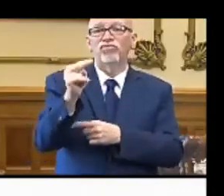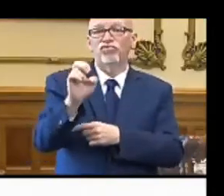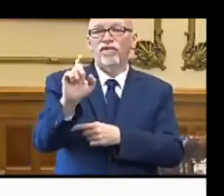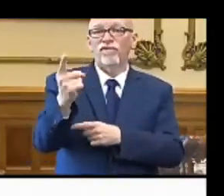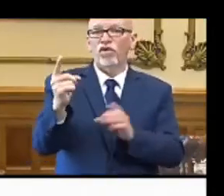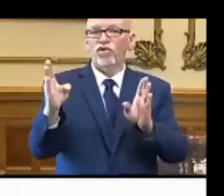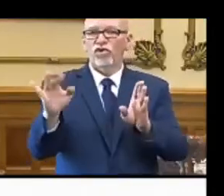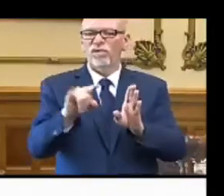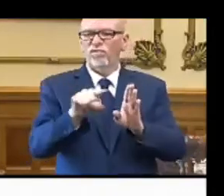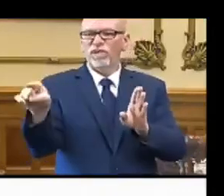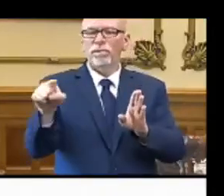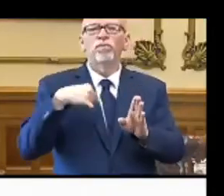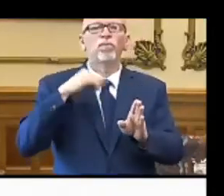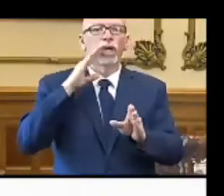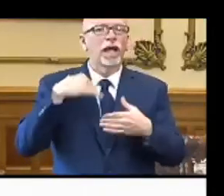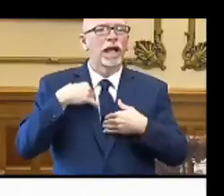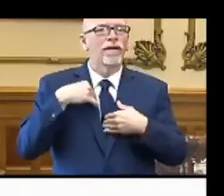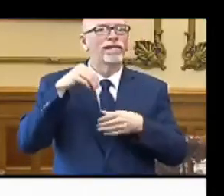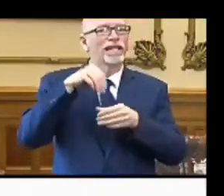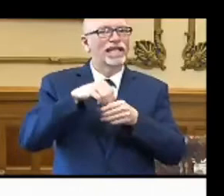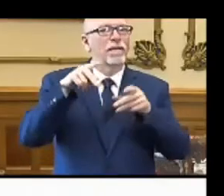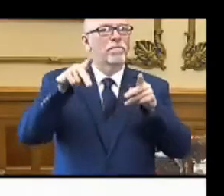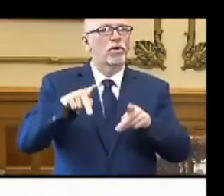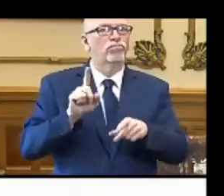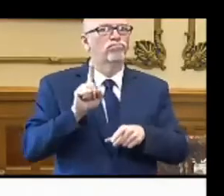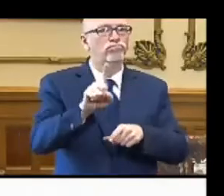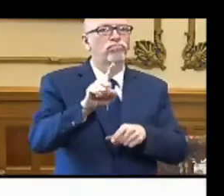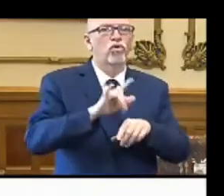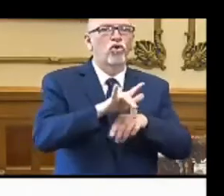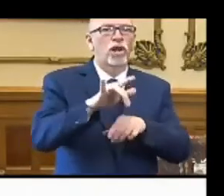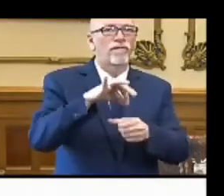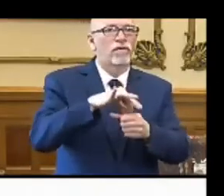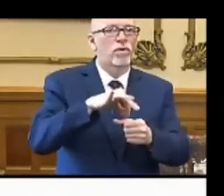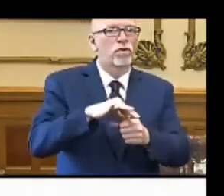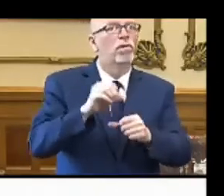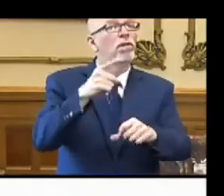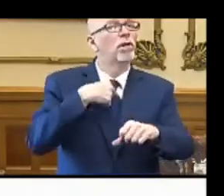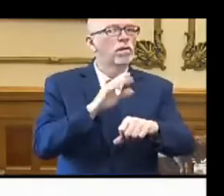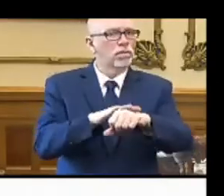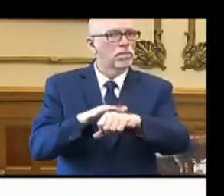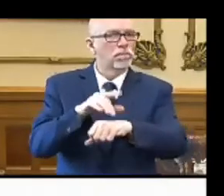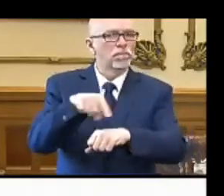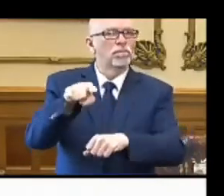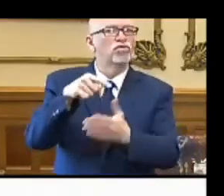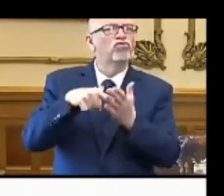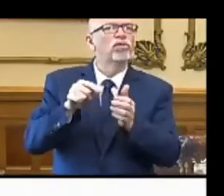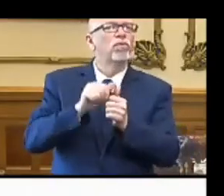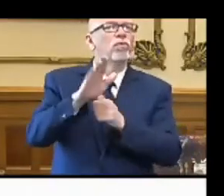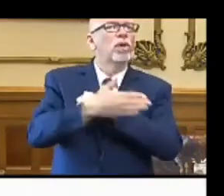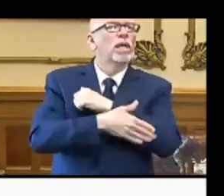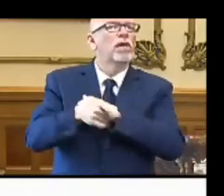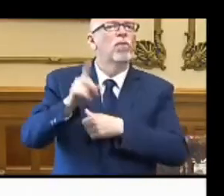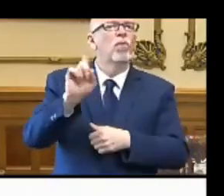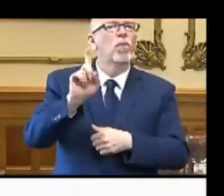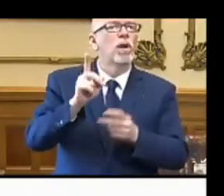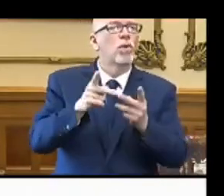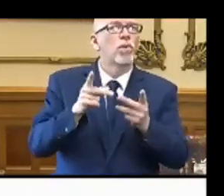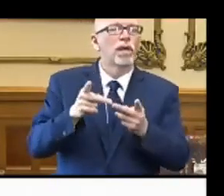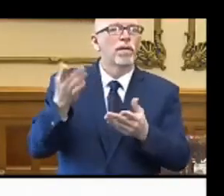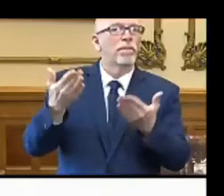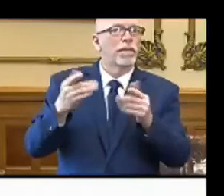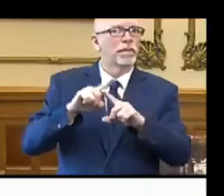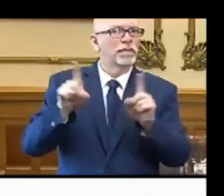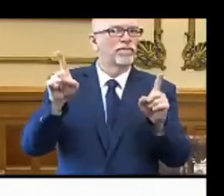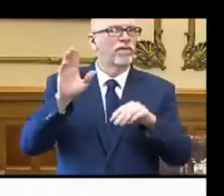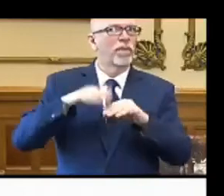1st, we will have in-person early voting. I would caution you, please check with your county as locations may be